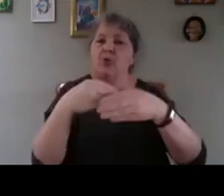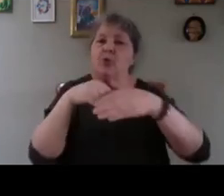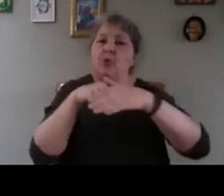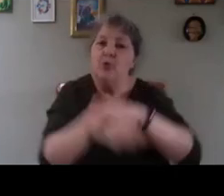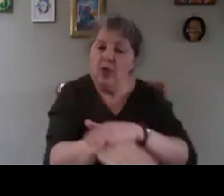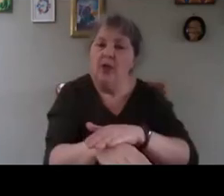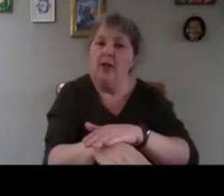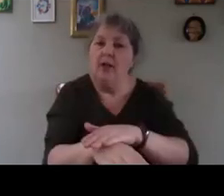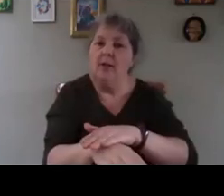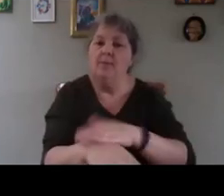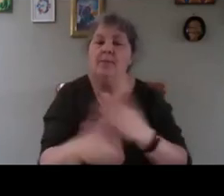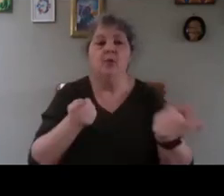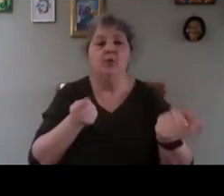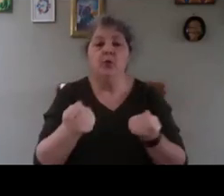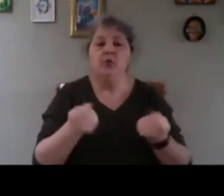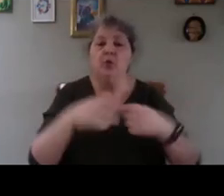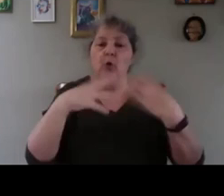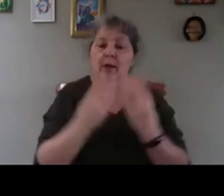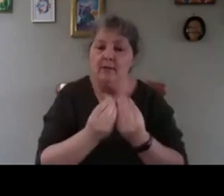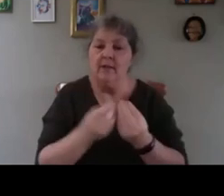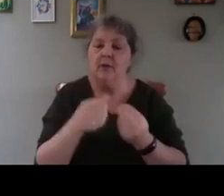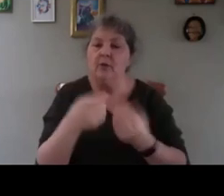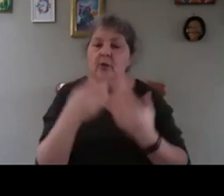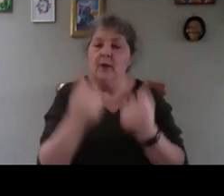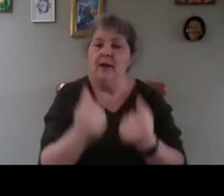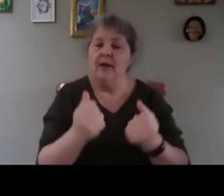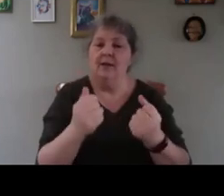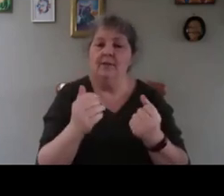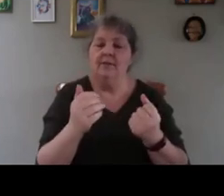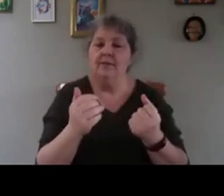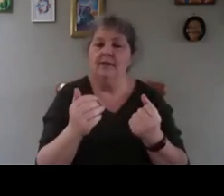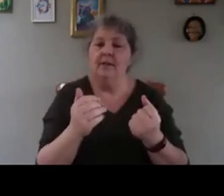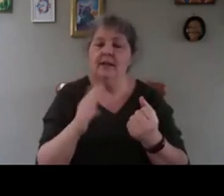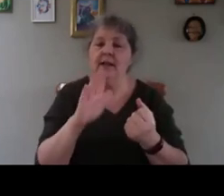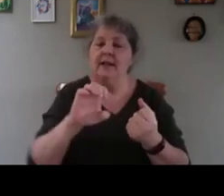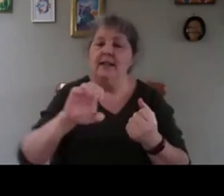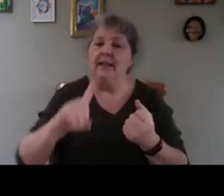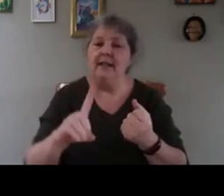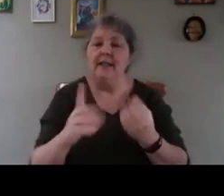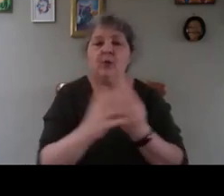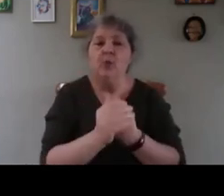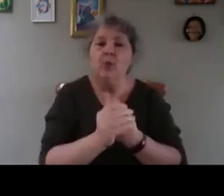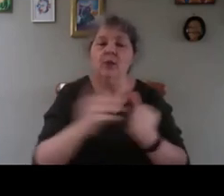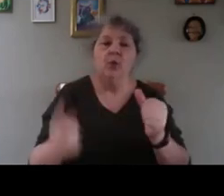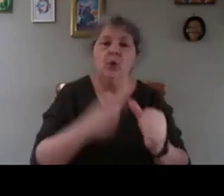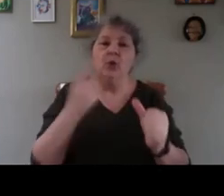control everything inside, you have a lid with an automatic vent opener.